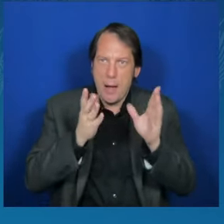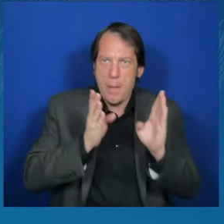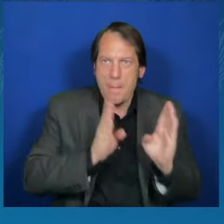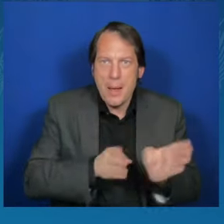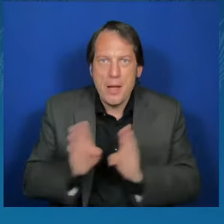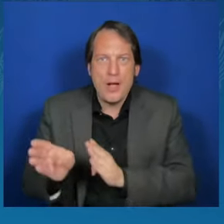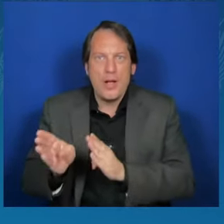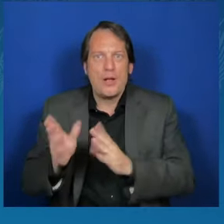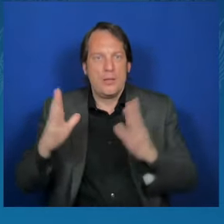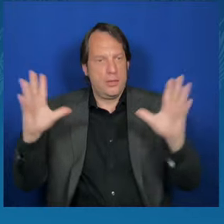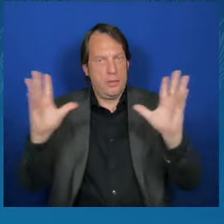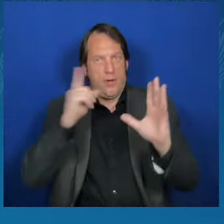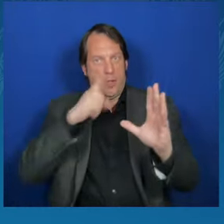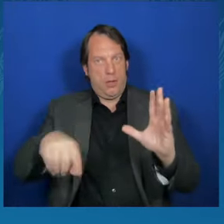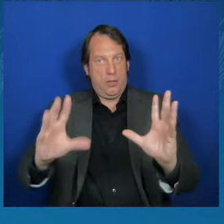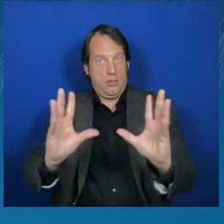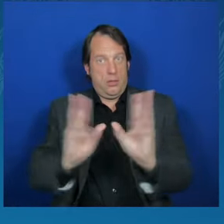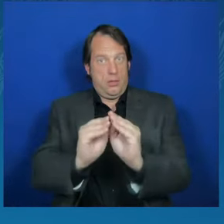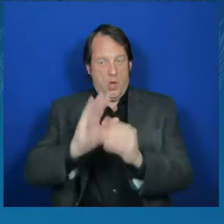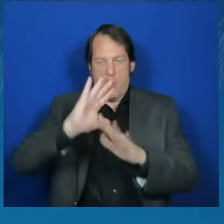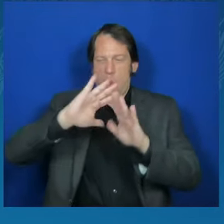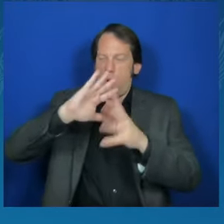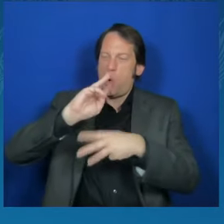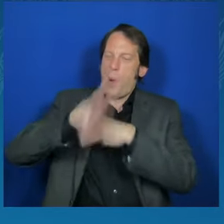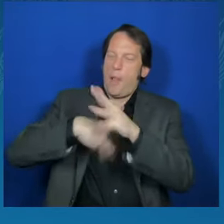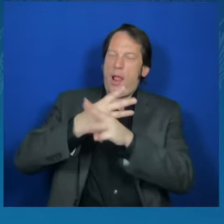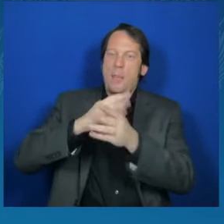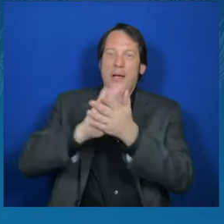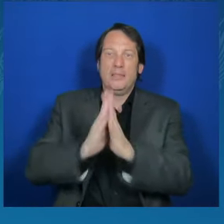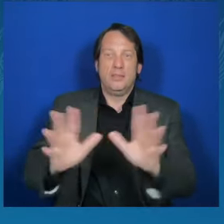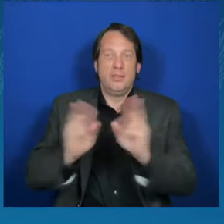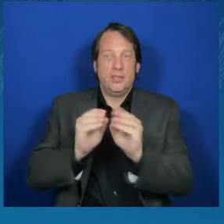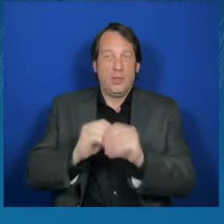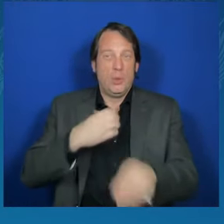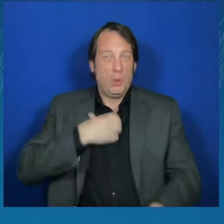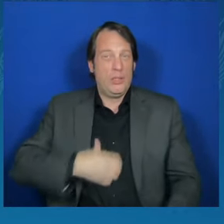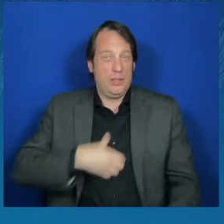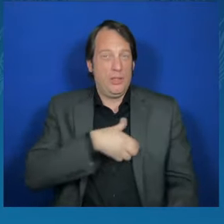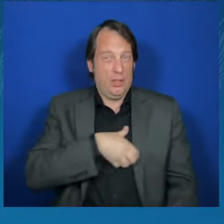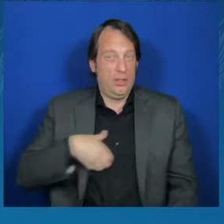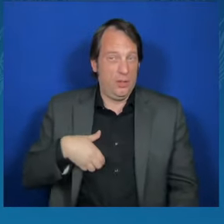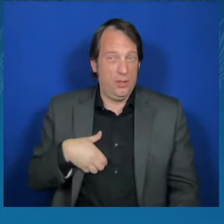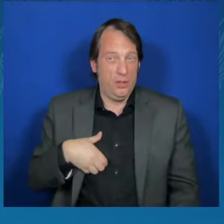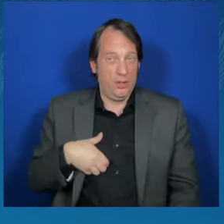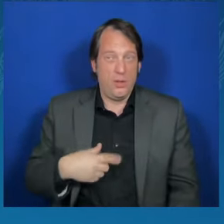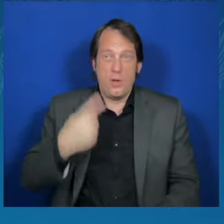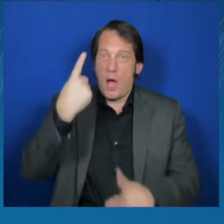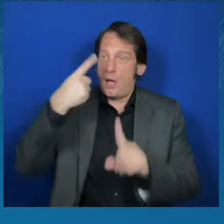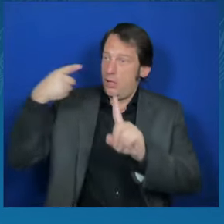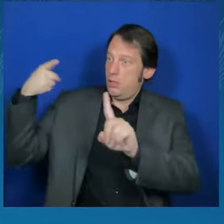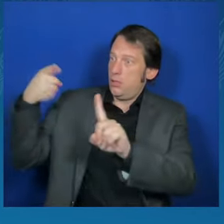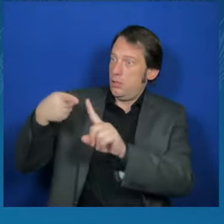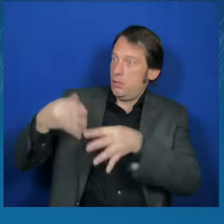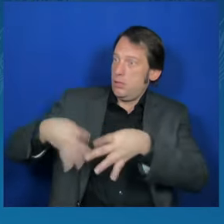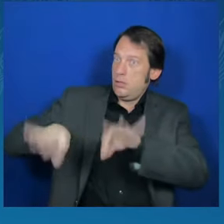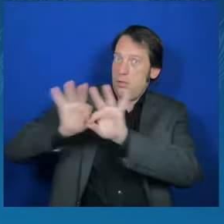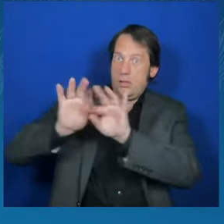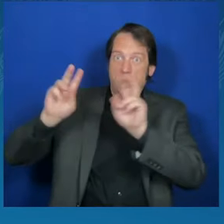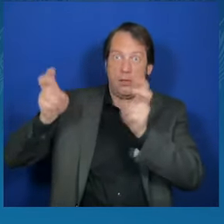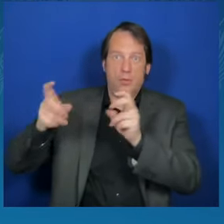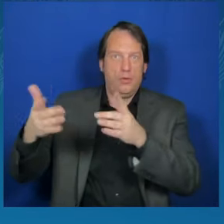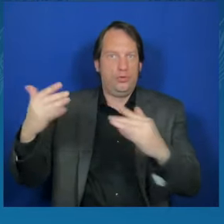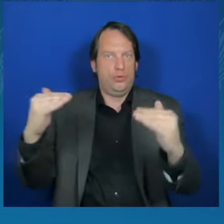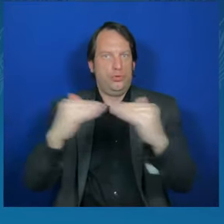principle topic is justice. Justice of the further pressure on Putin and his regime in all directions.